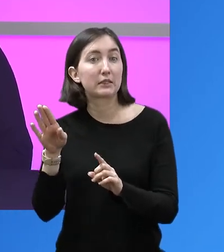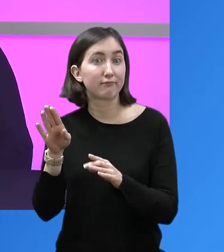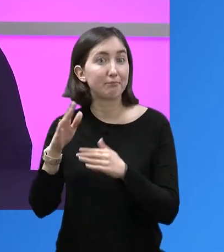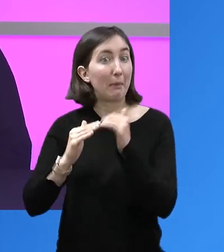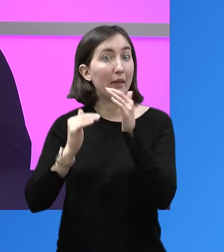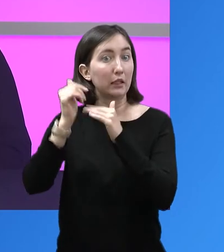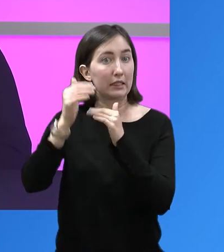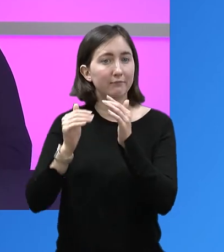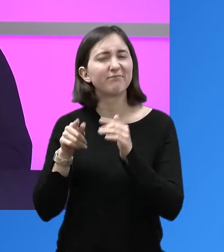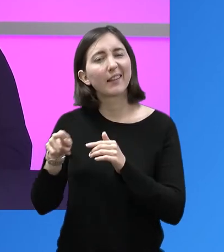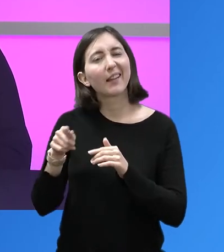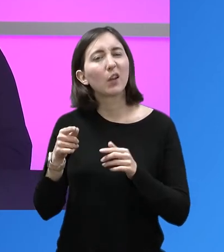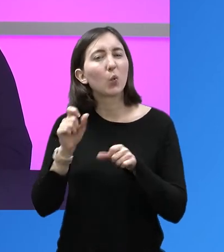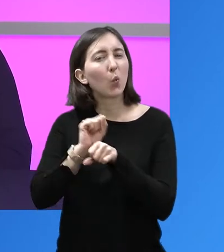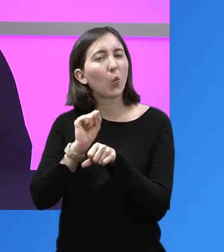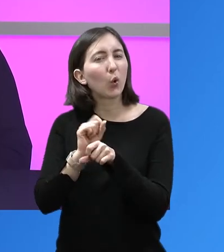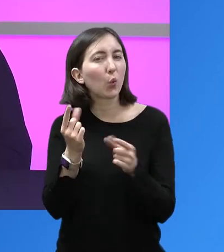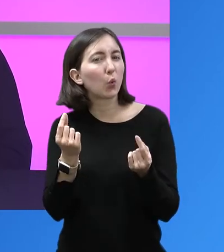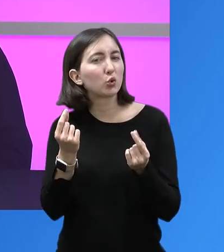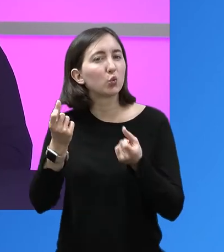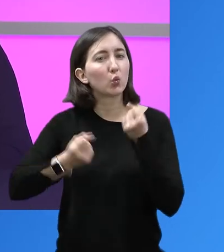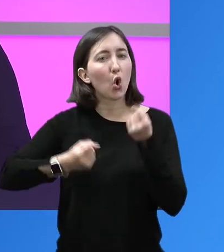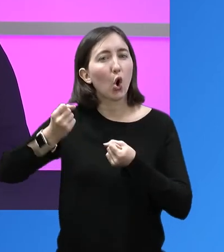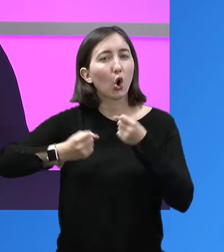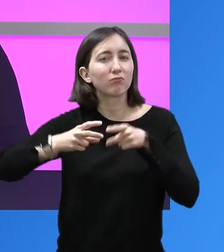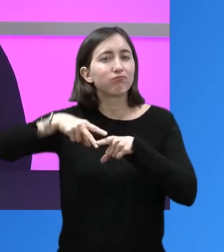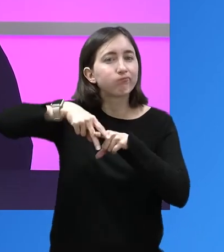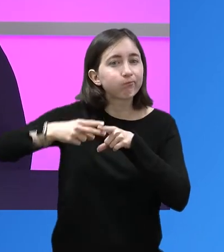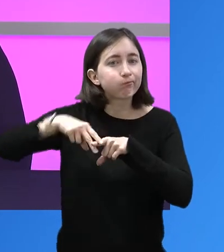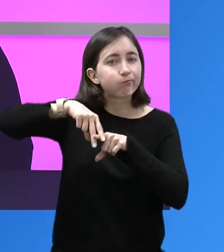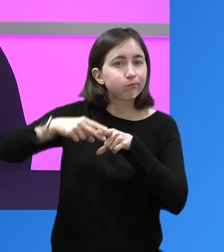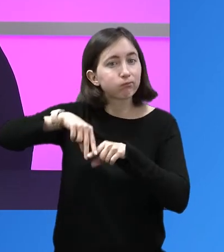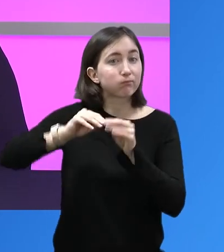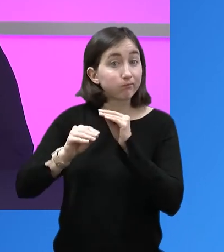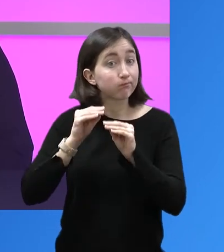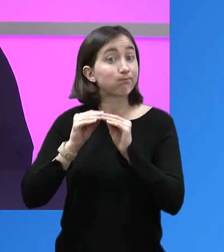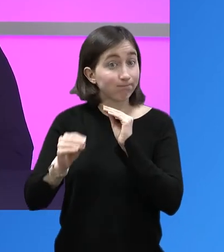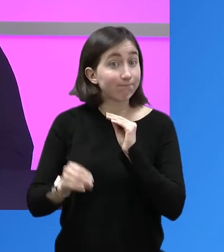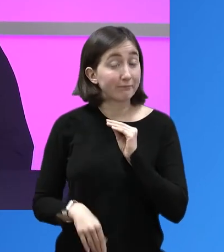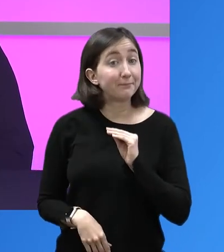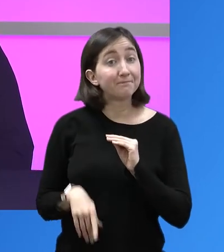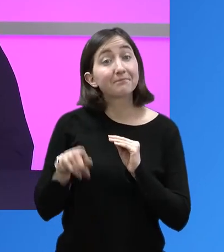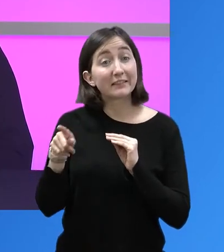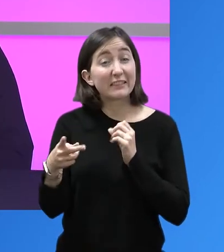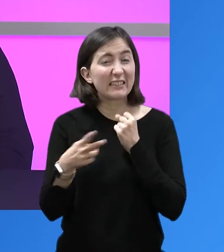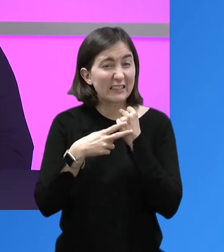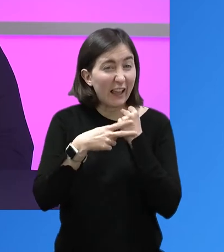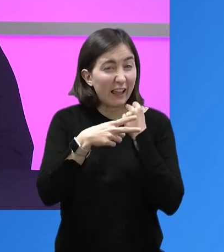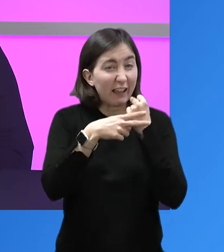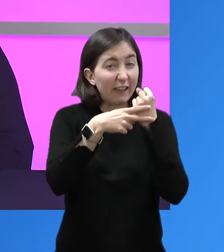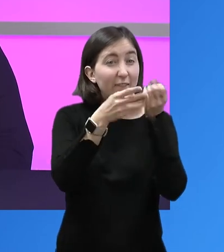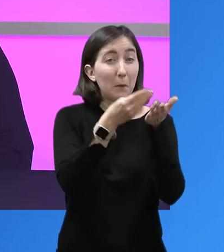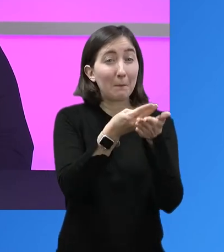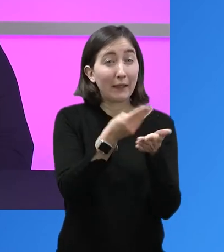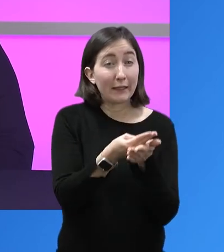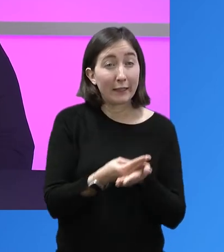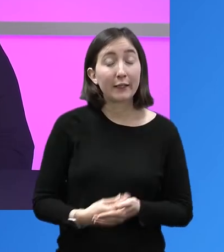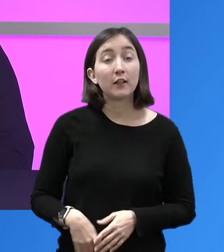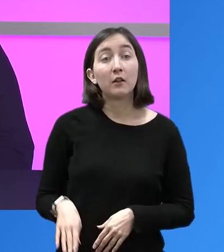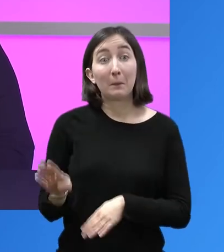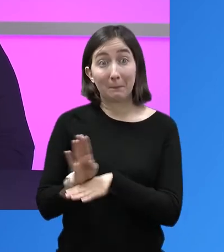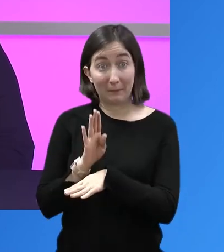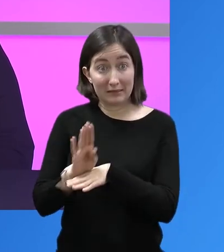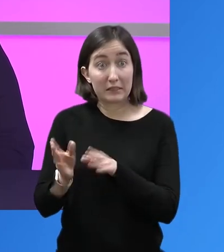and finally had an opportunity to buy the property that his auto mechanic business was operating out of.